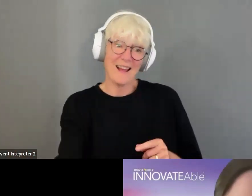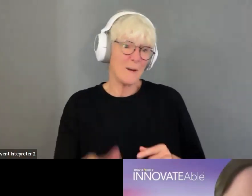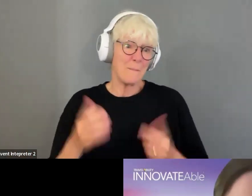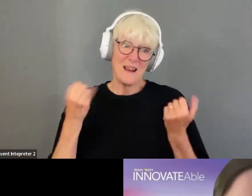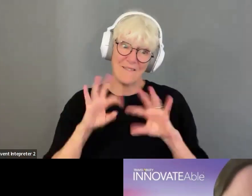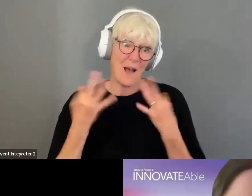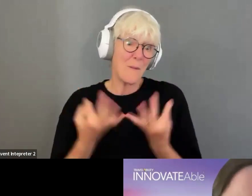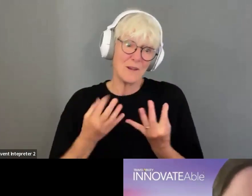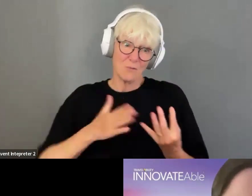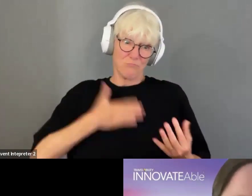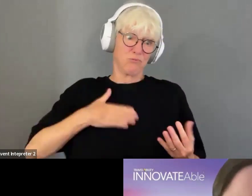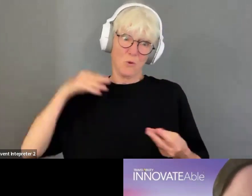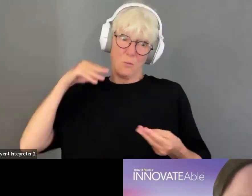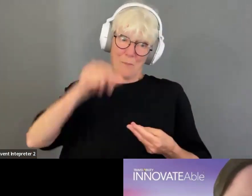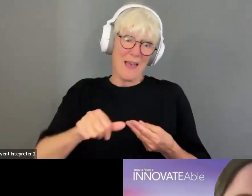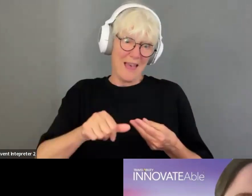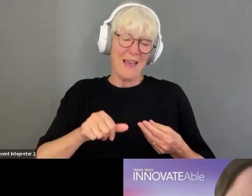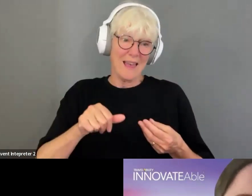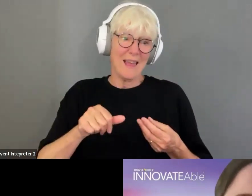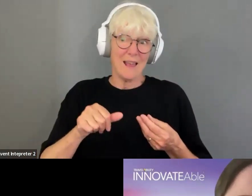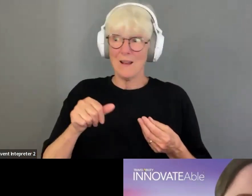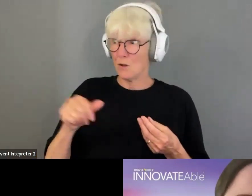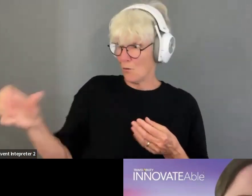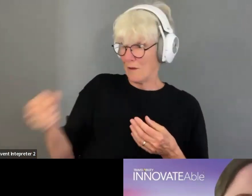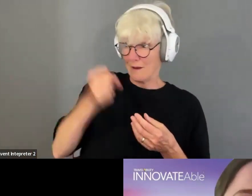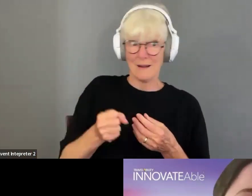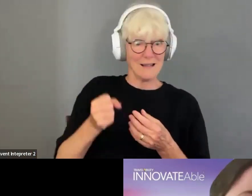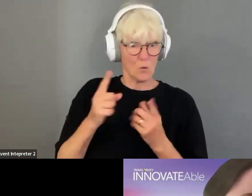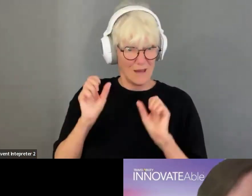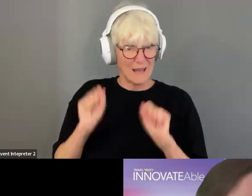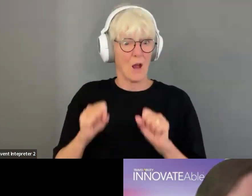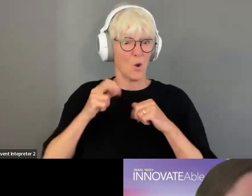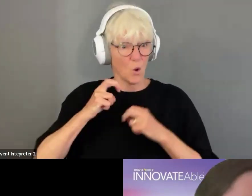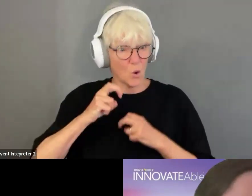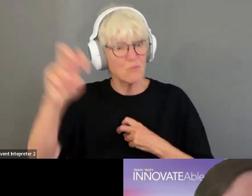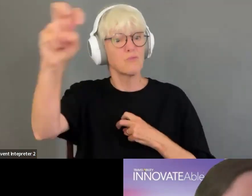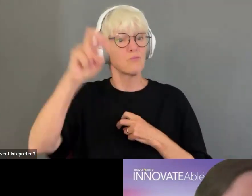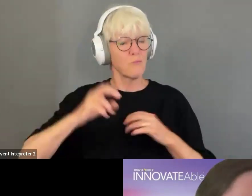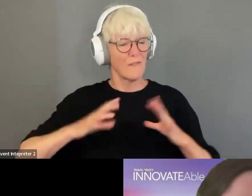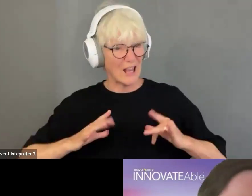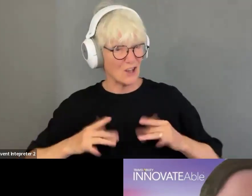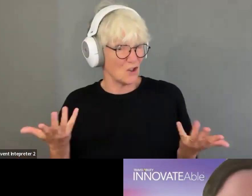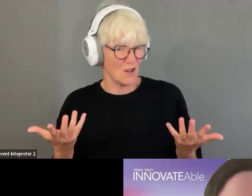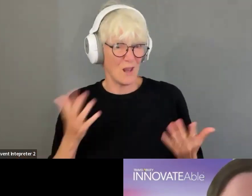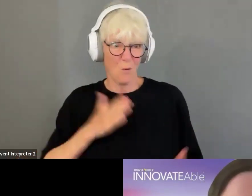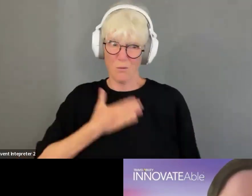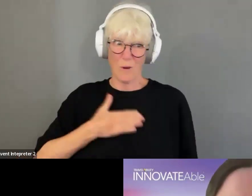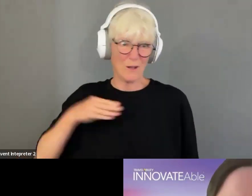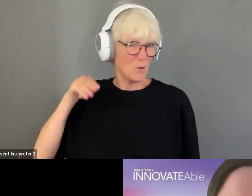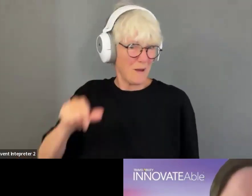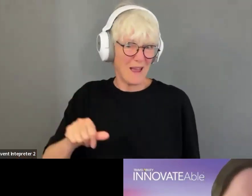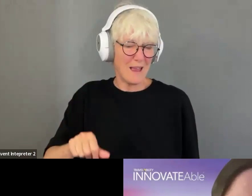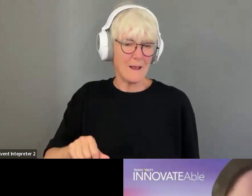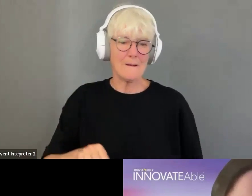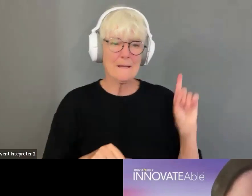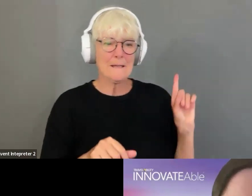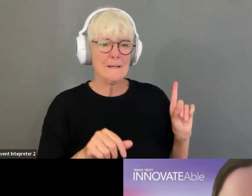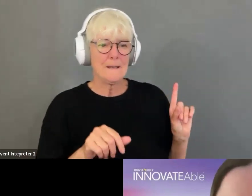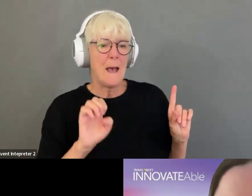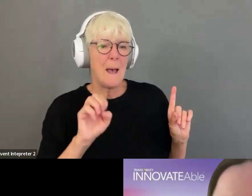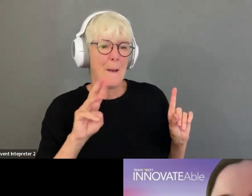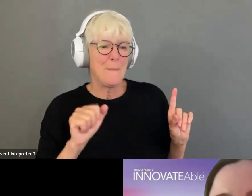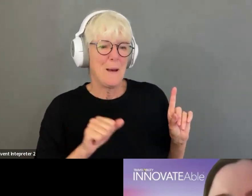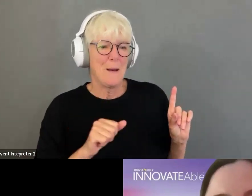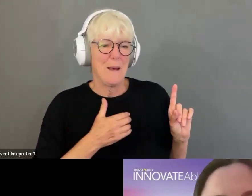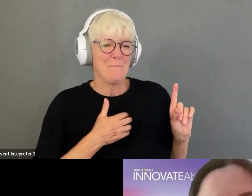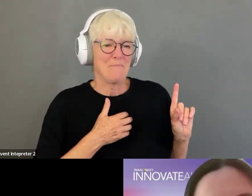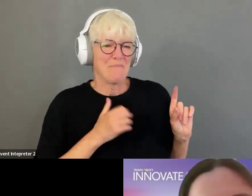feel comfortable about it versus not taking the vacation. So yeah. And the way that, um, sorry, I know I'm running out of time. So just mute me.